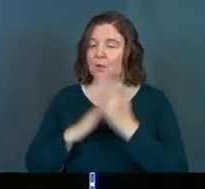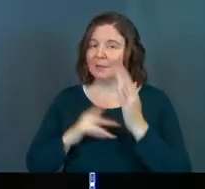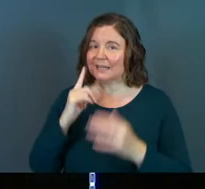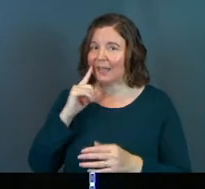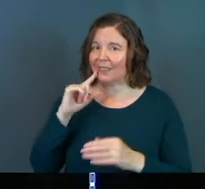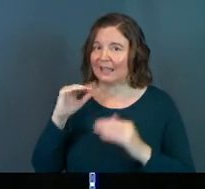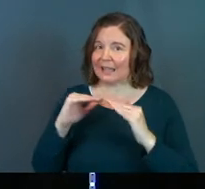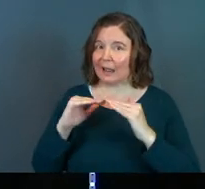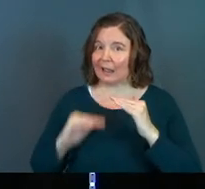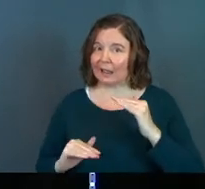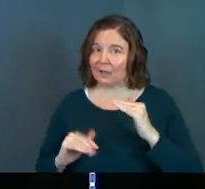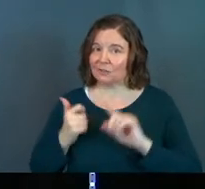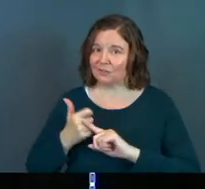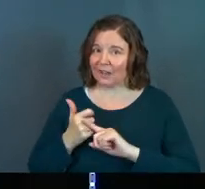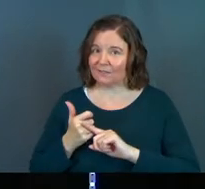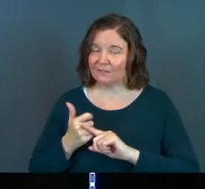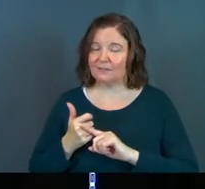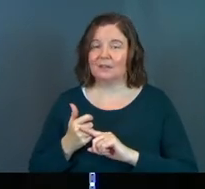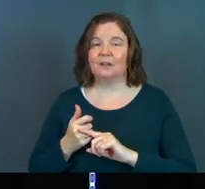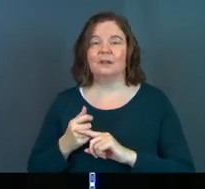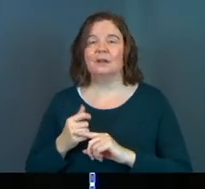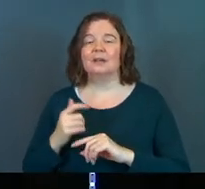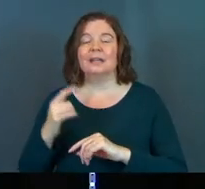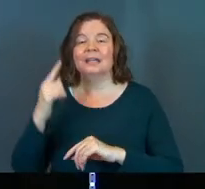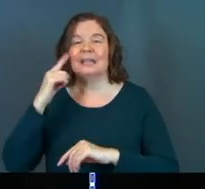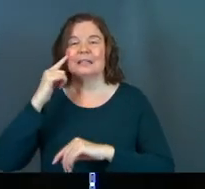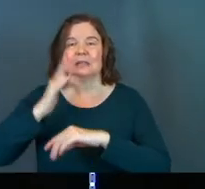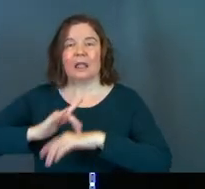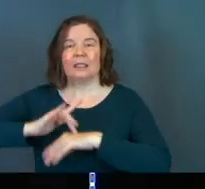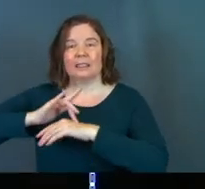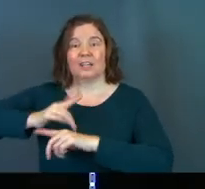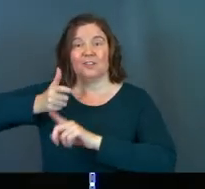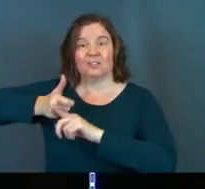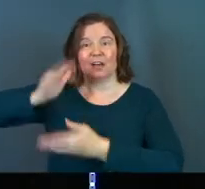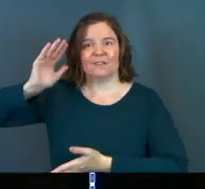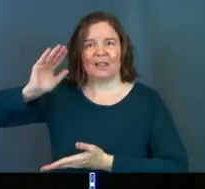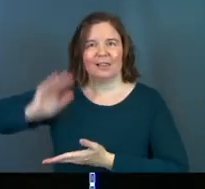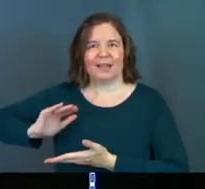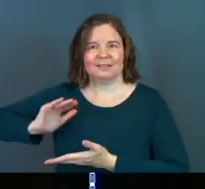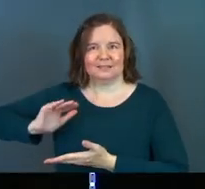not thinking less of yourself. It's thinking of yourself less.